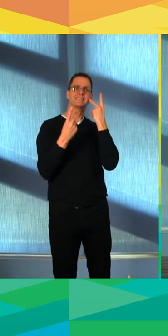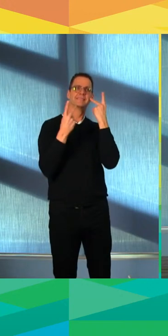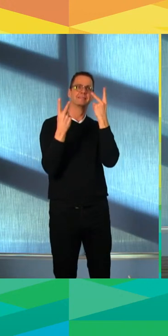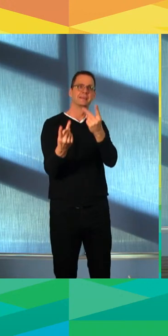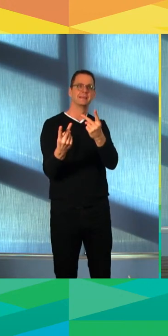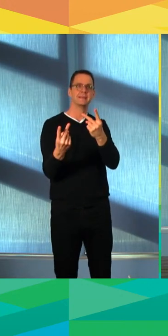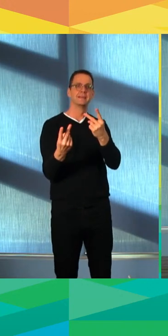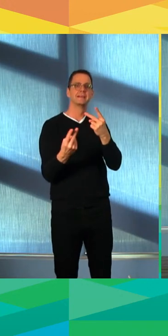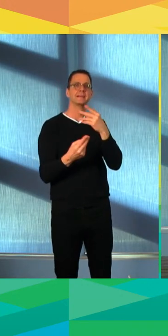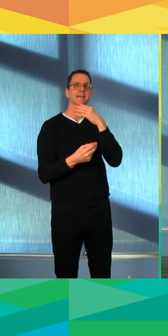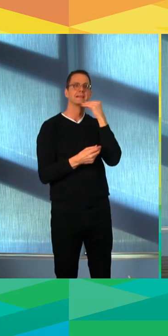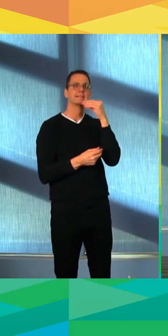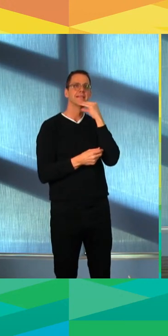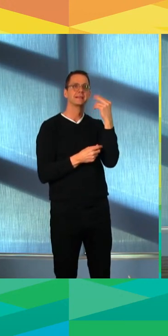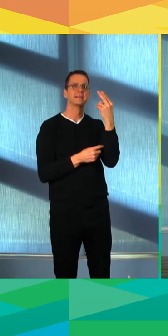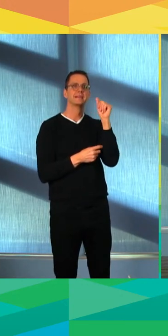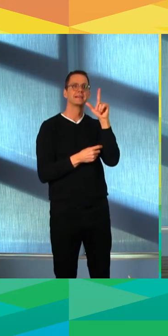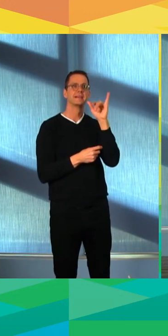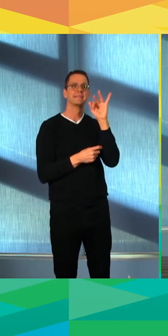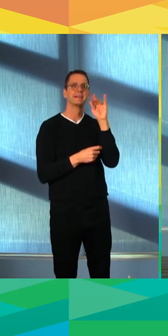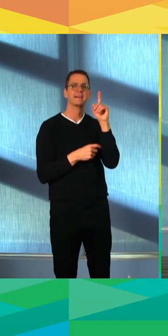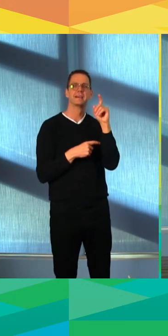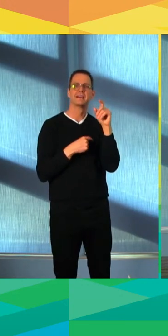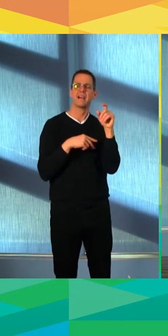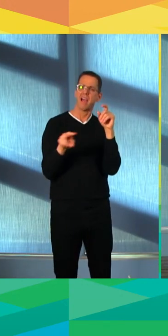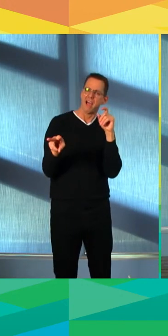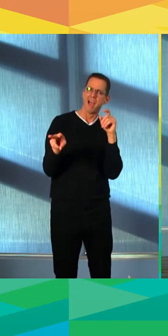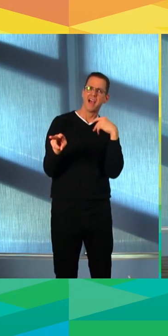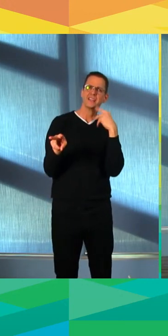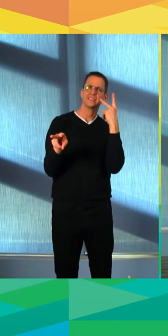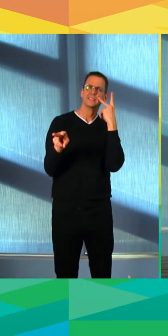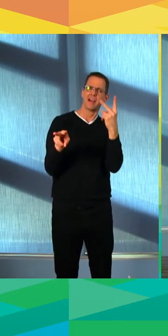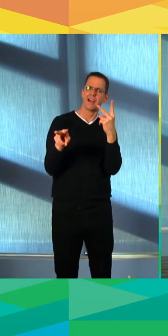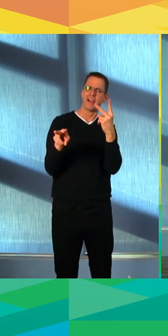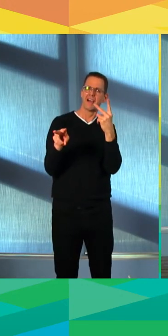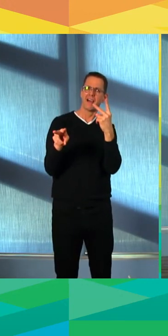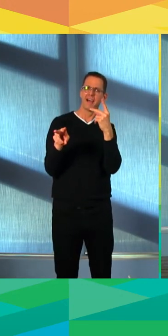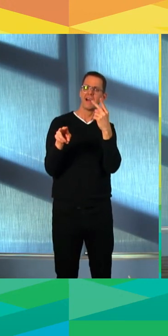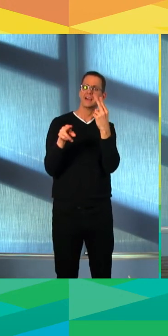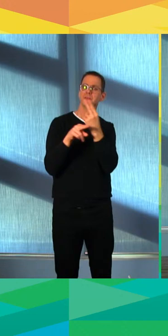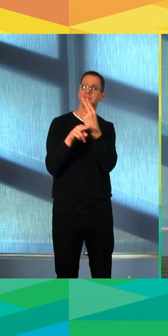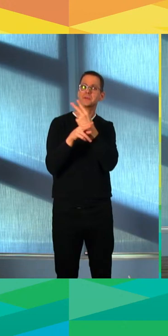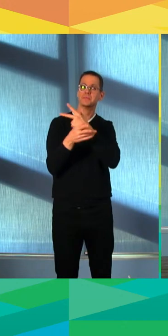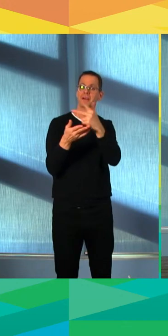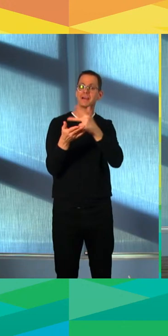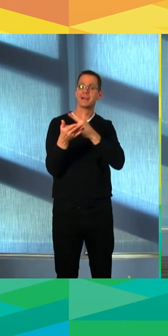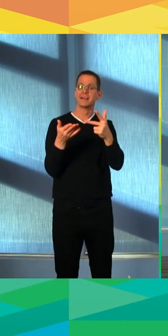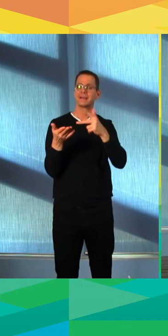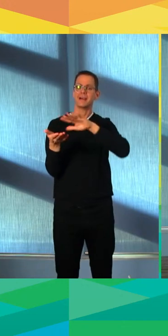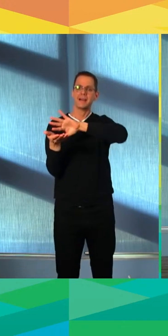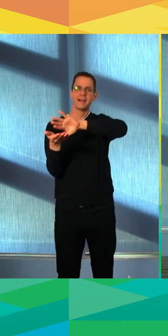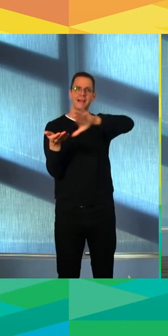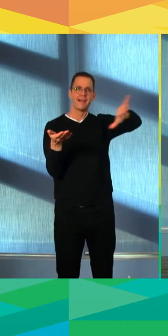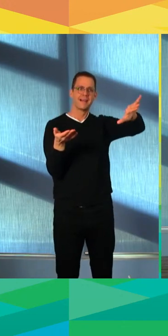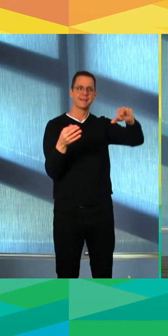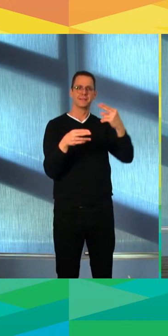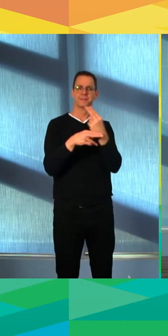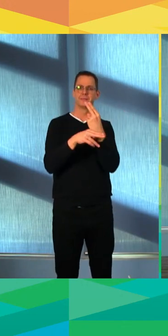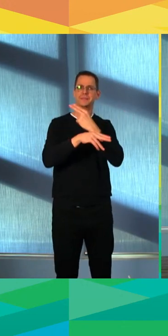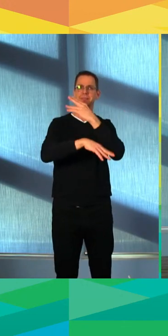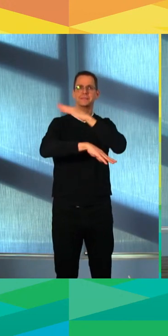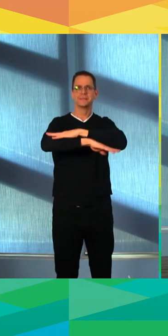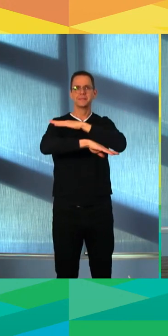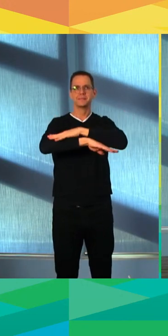And it took years and years and years of moving through bureaucracy and risk management and concern about the loss of